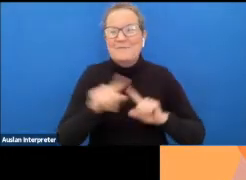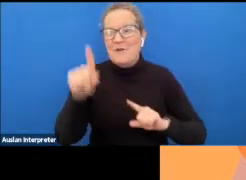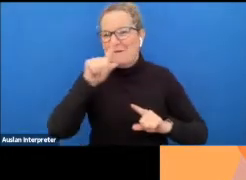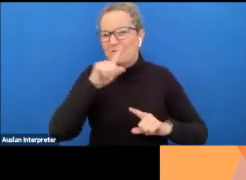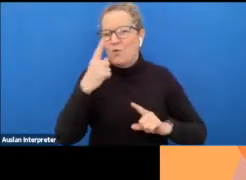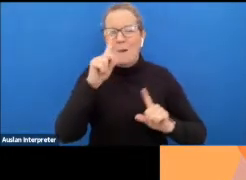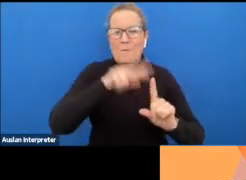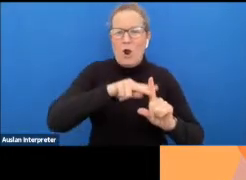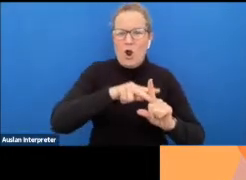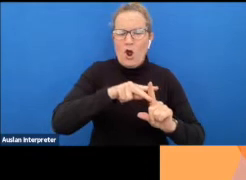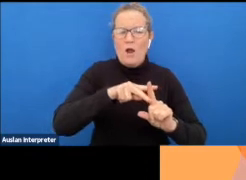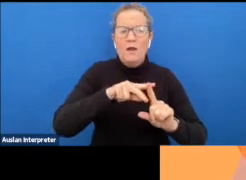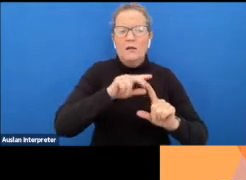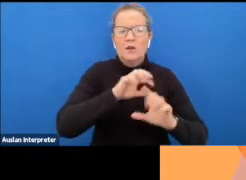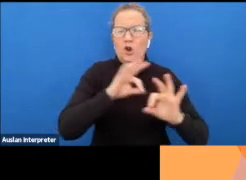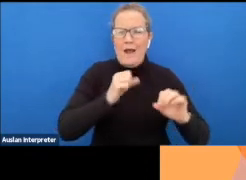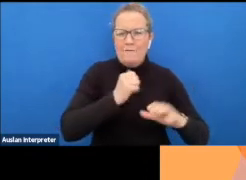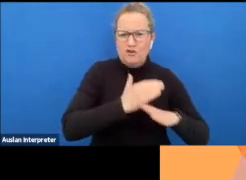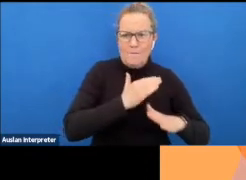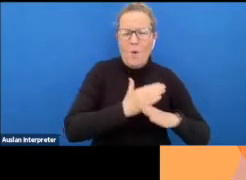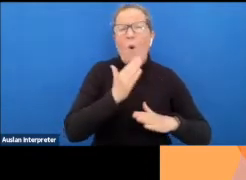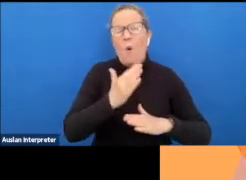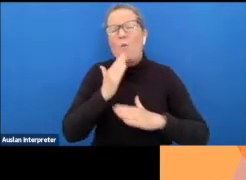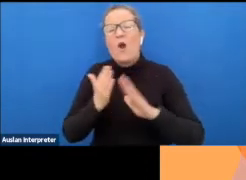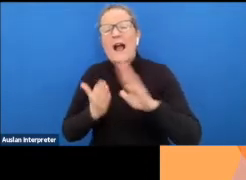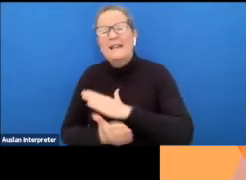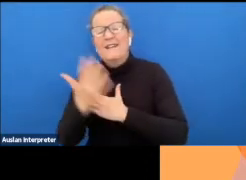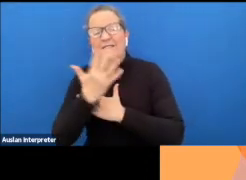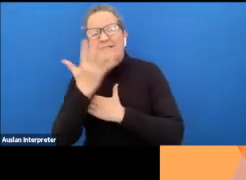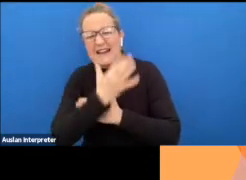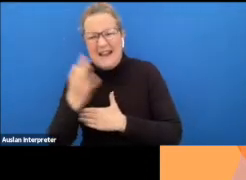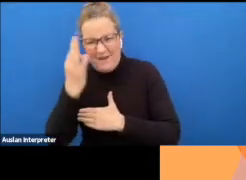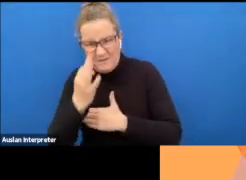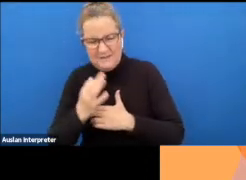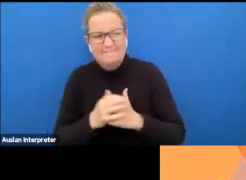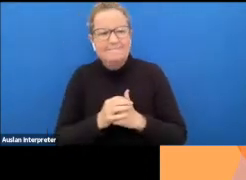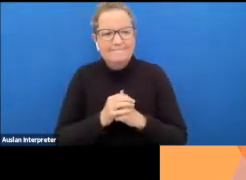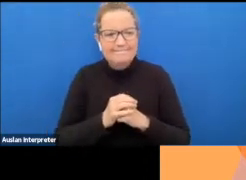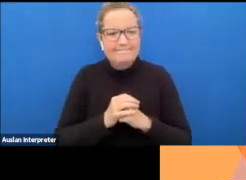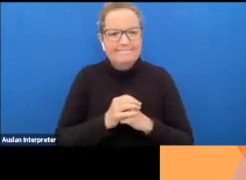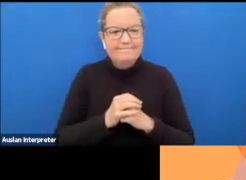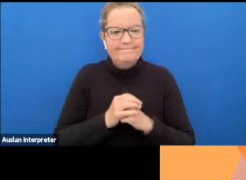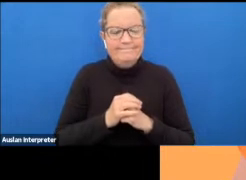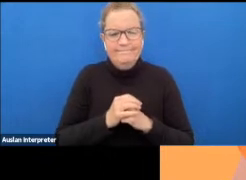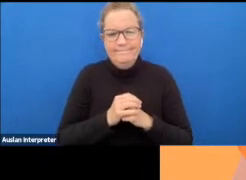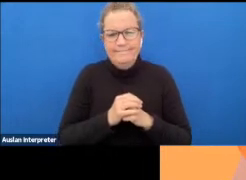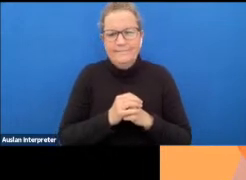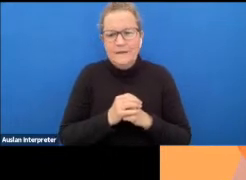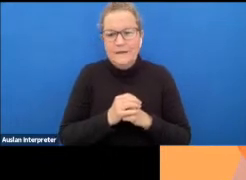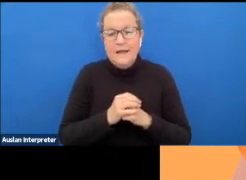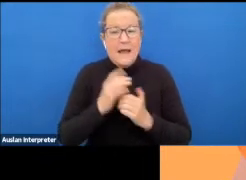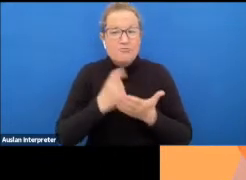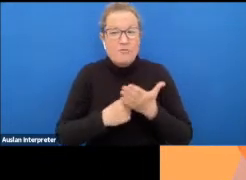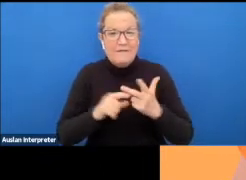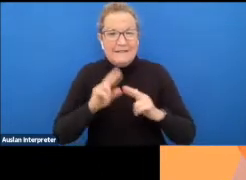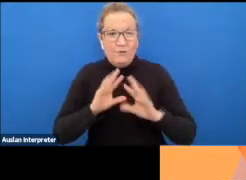must be unemployed or not working more than 15 hours at the moment and preference preference will be given to those who have been unemployed for six